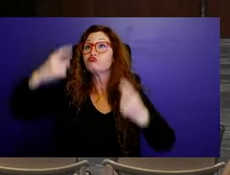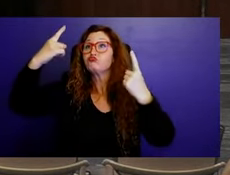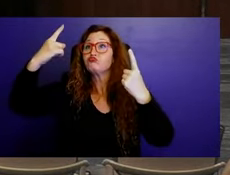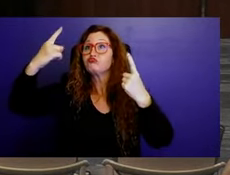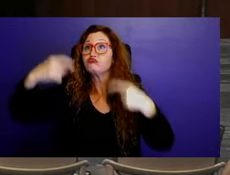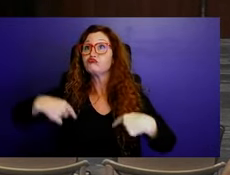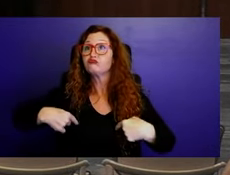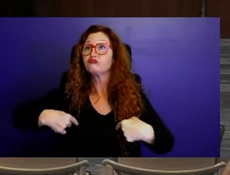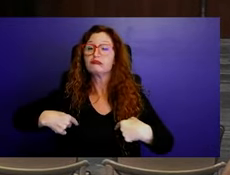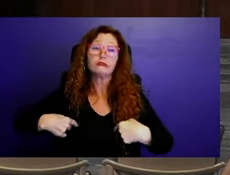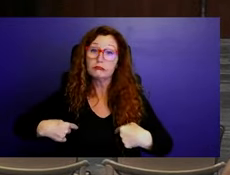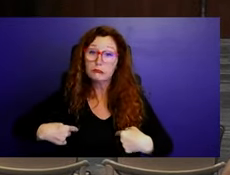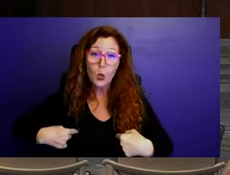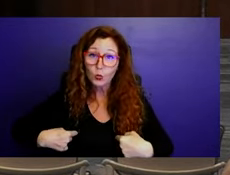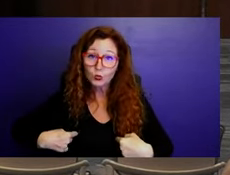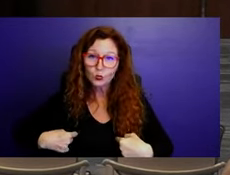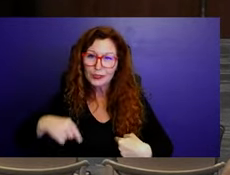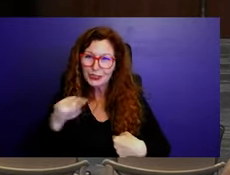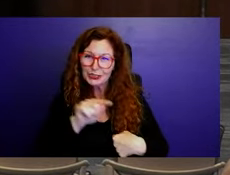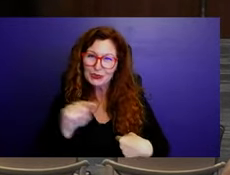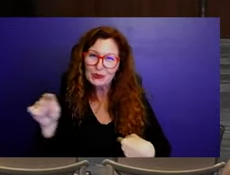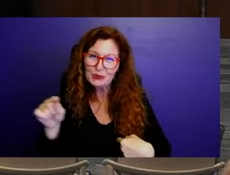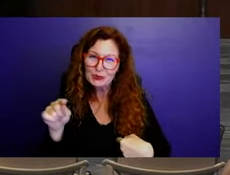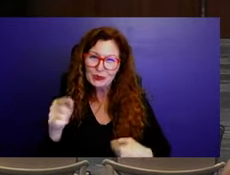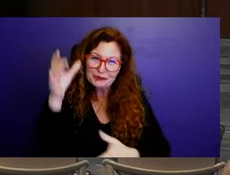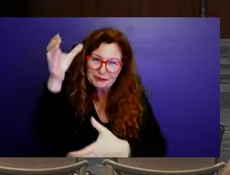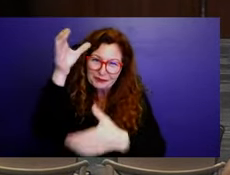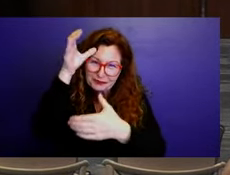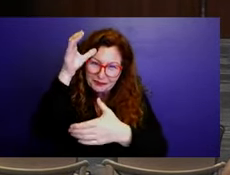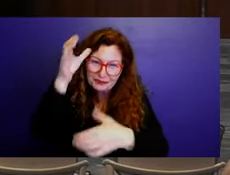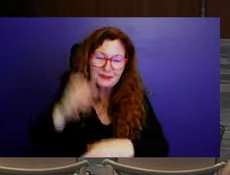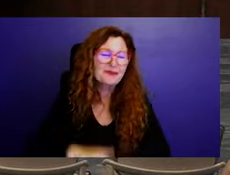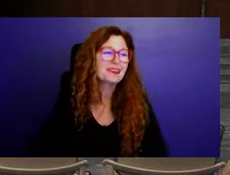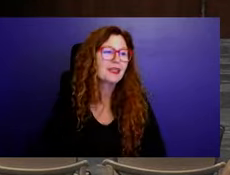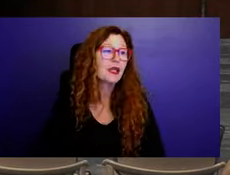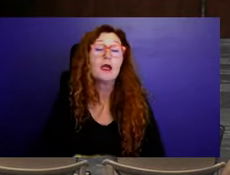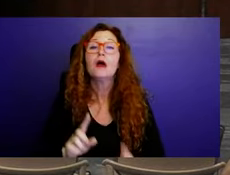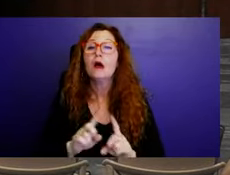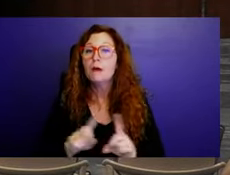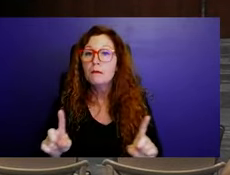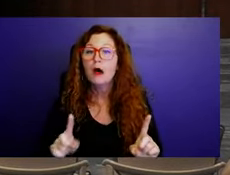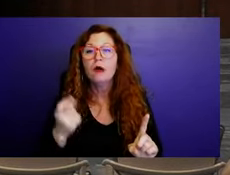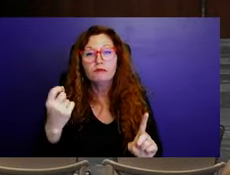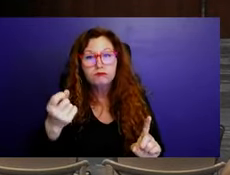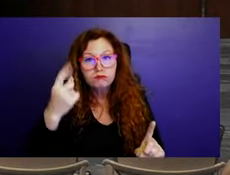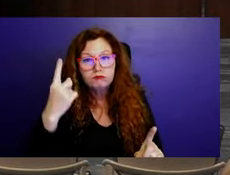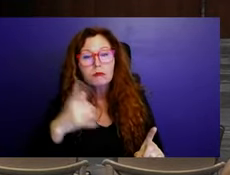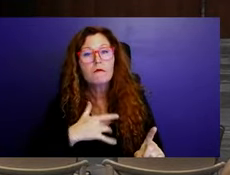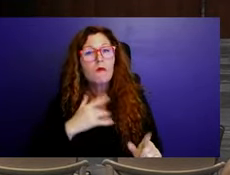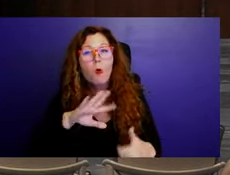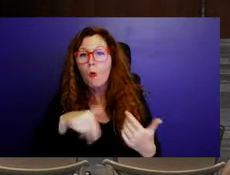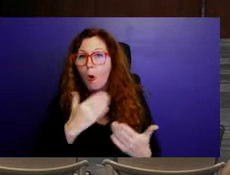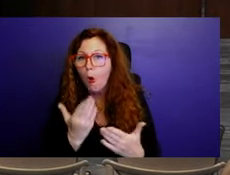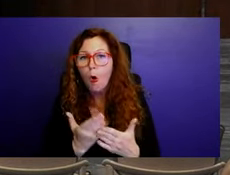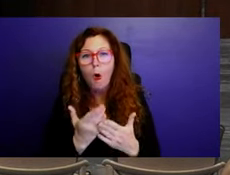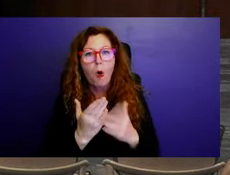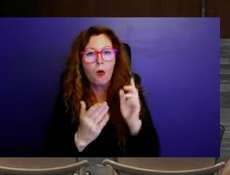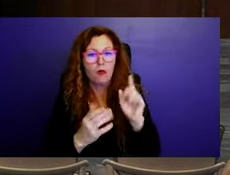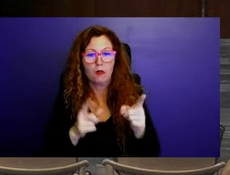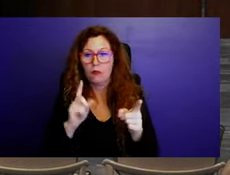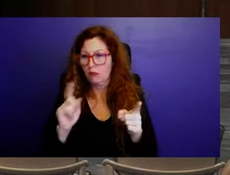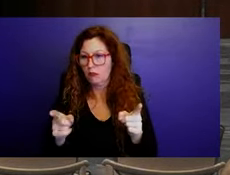all. We need to look at both of them, uh, so that we can make the best intelligent decision